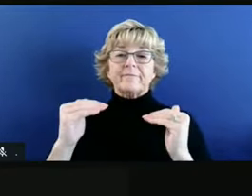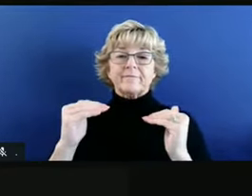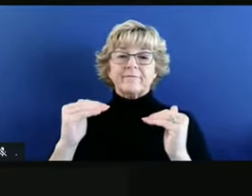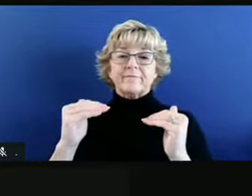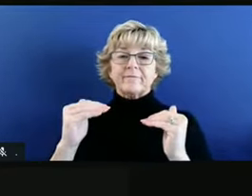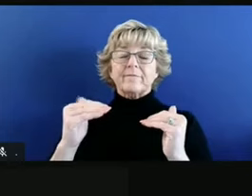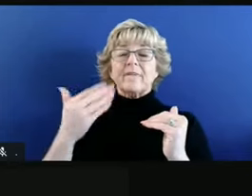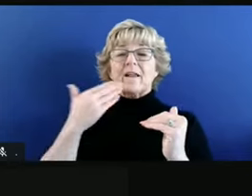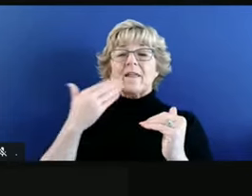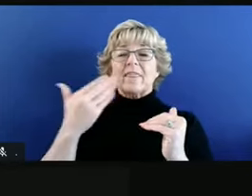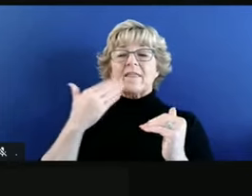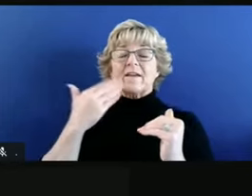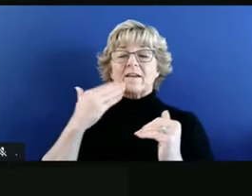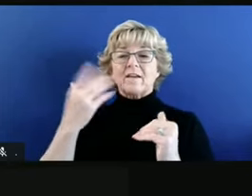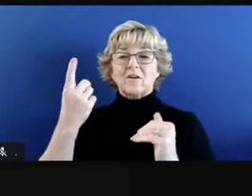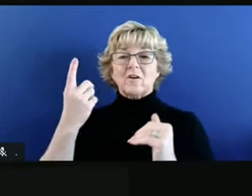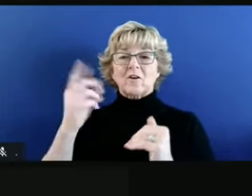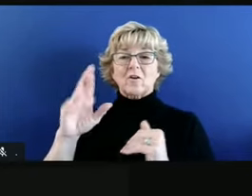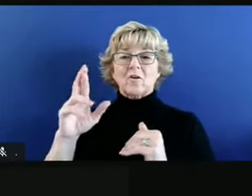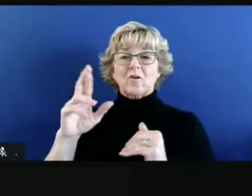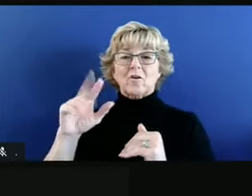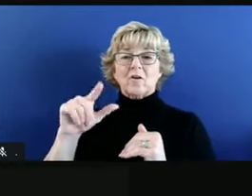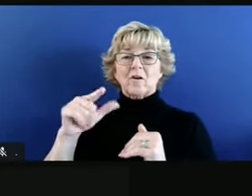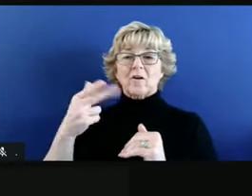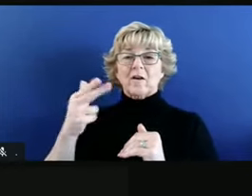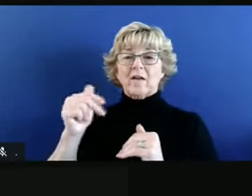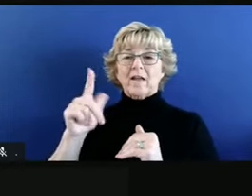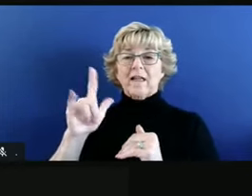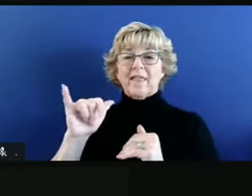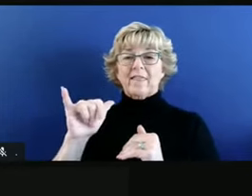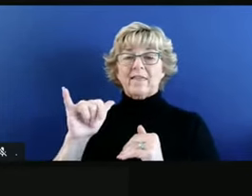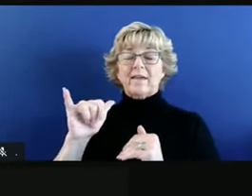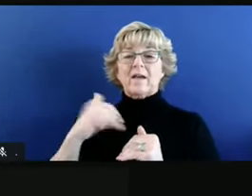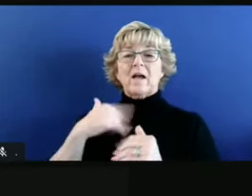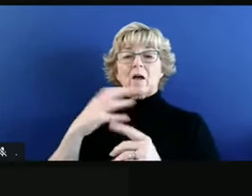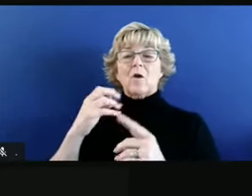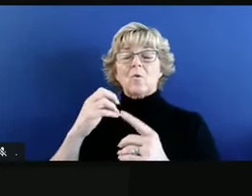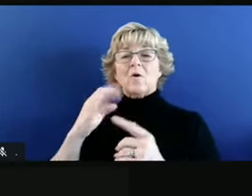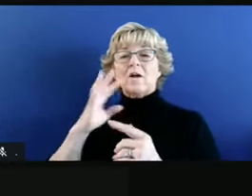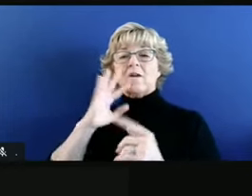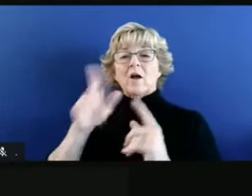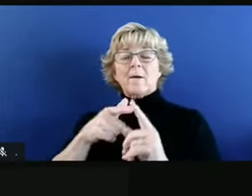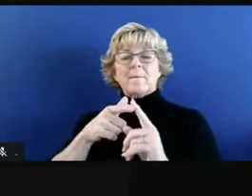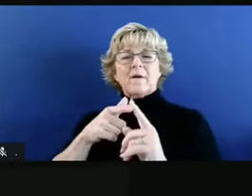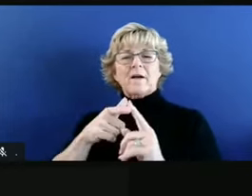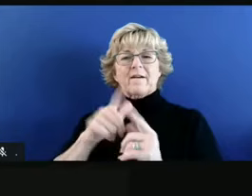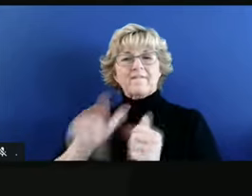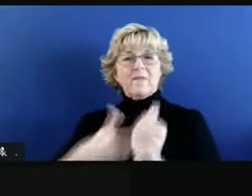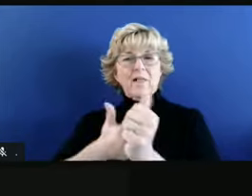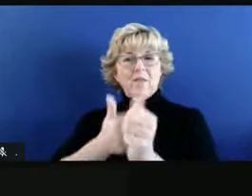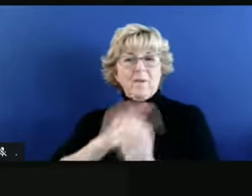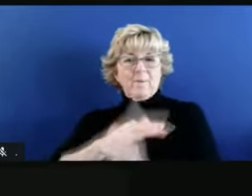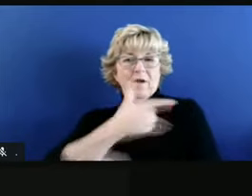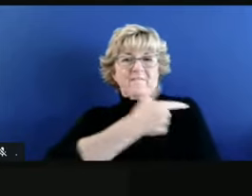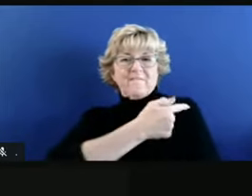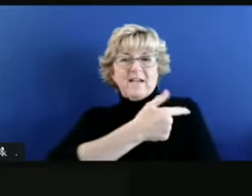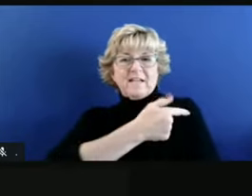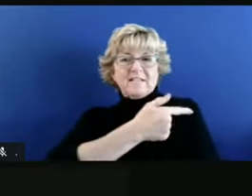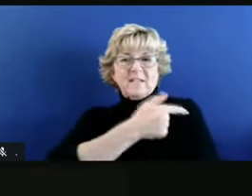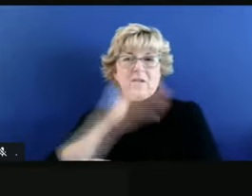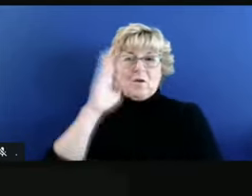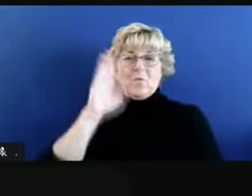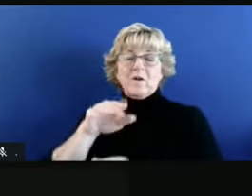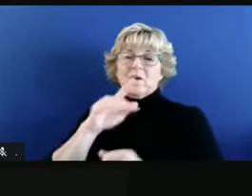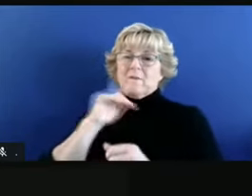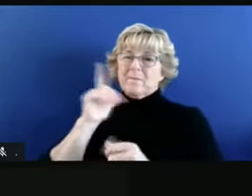Hi, Dr. Galley. I wanted to follow up on what you and the governor shared yesterday about vaccines. So we know it'll be a while longer before